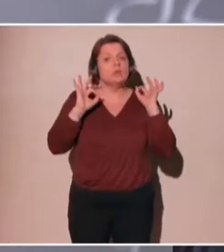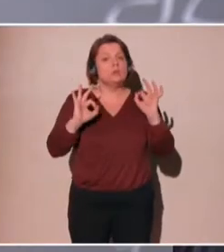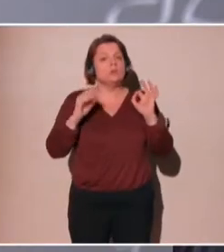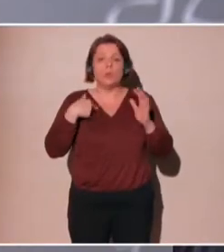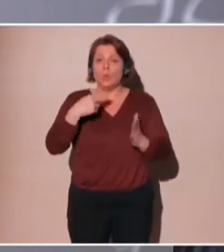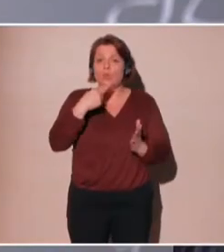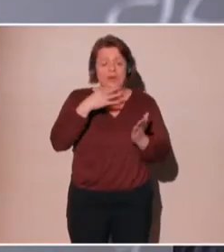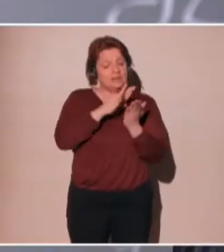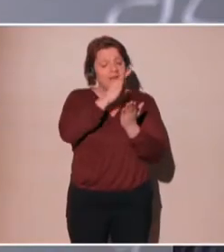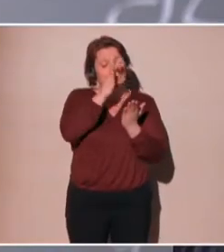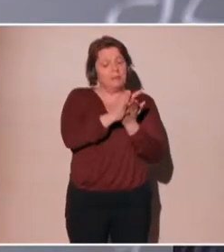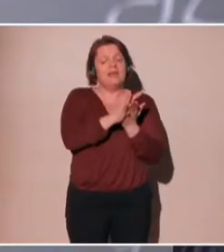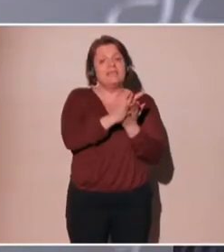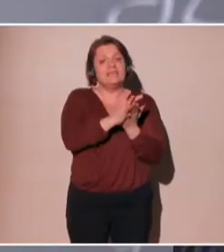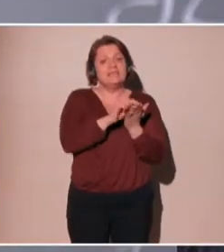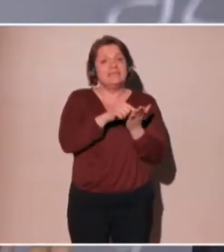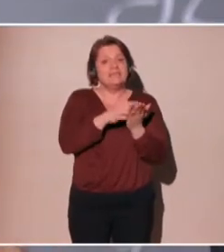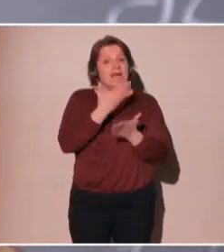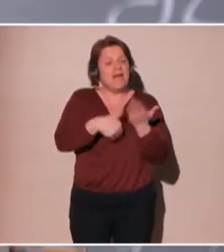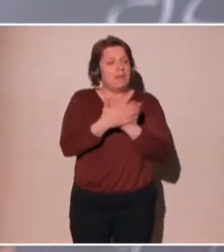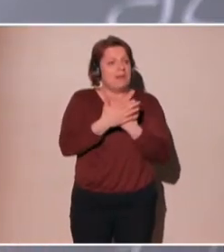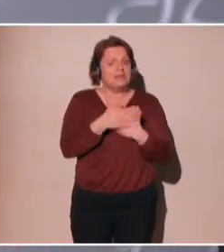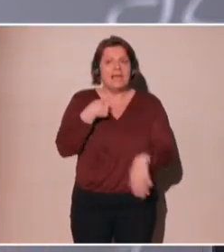really talking about peanut butter and balloons.